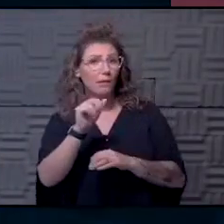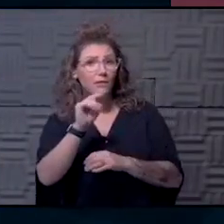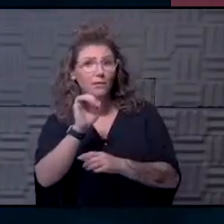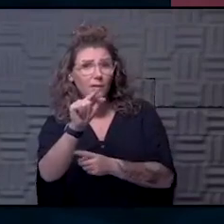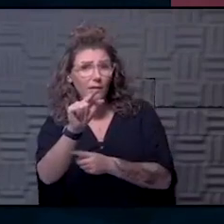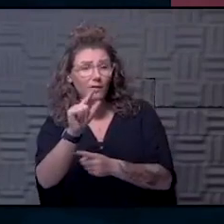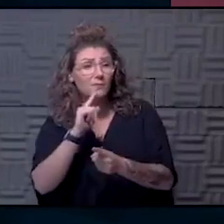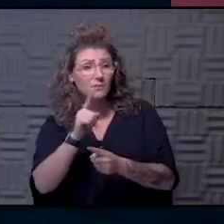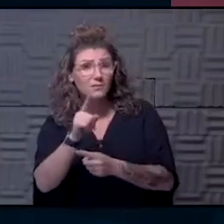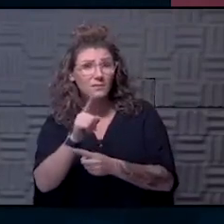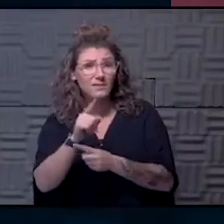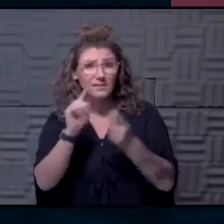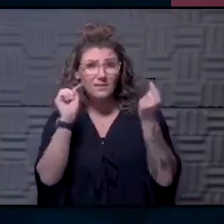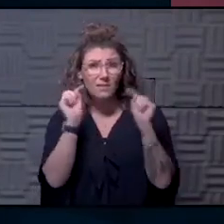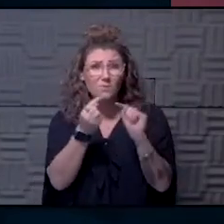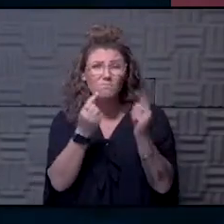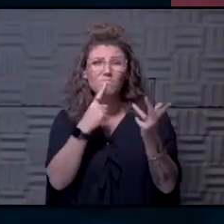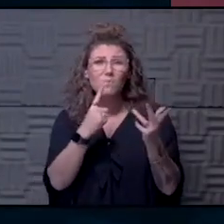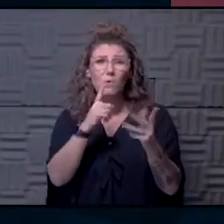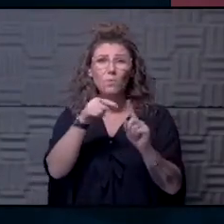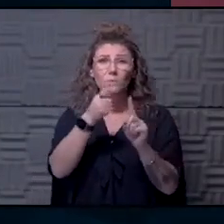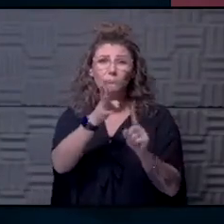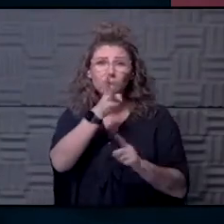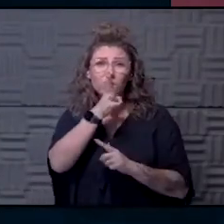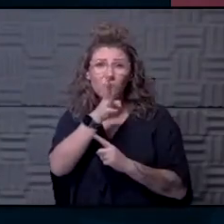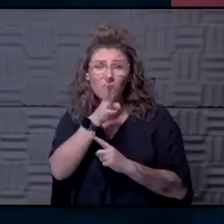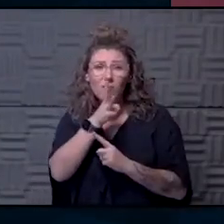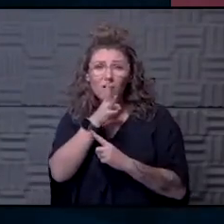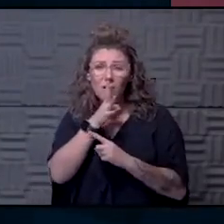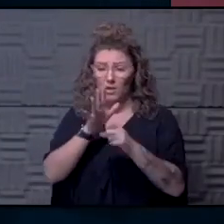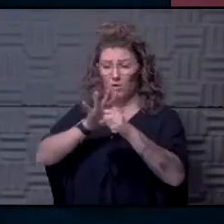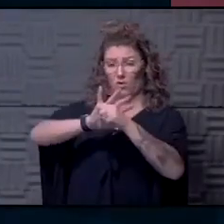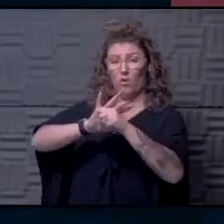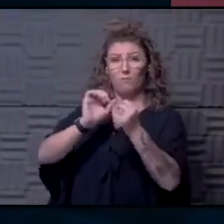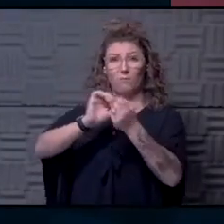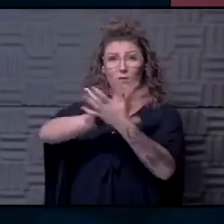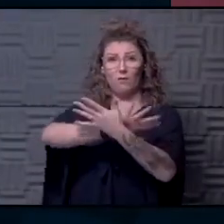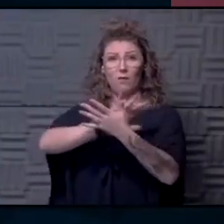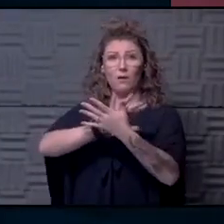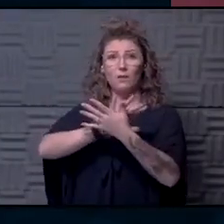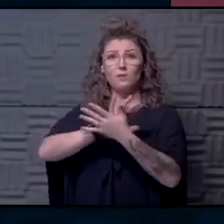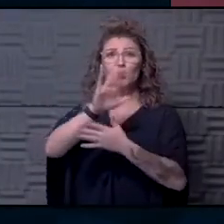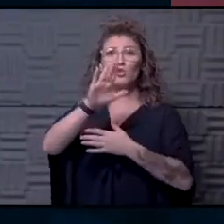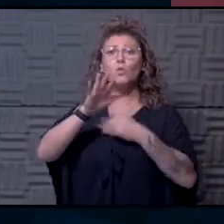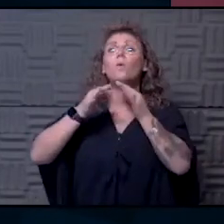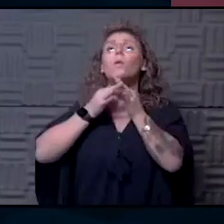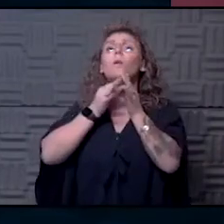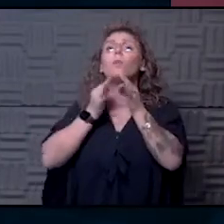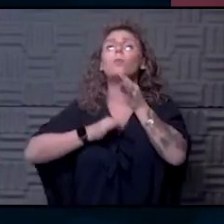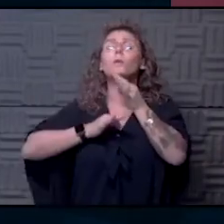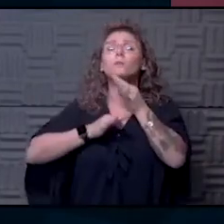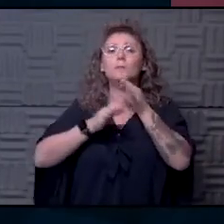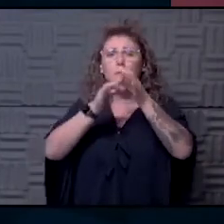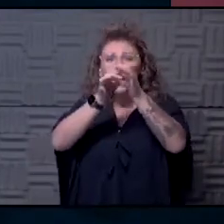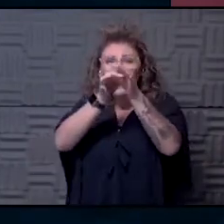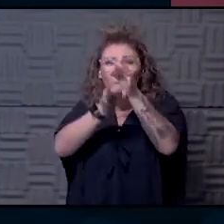what, let's take that on. Is it painful when you talk and does it, did COVID cause the, the narrowing in your airway, uh,